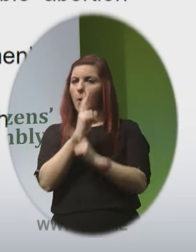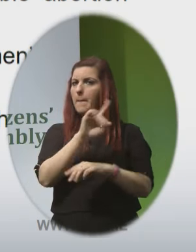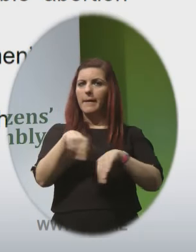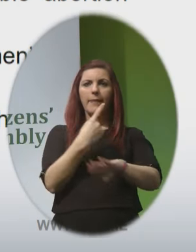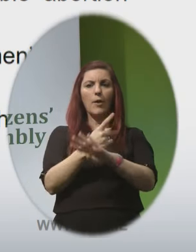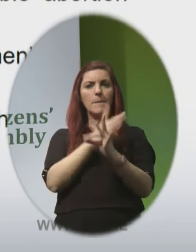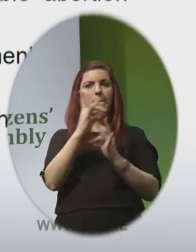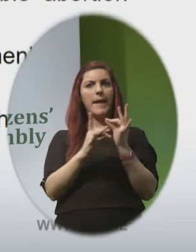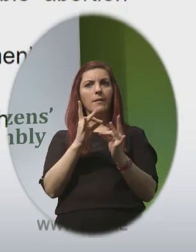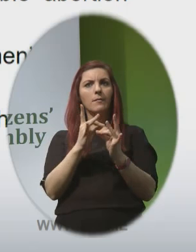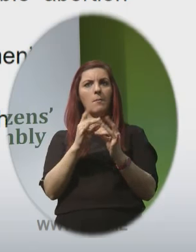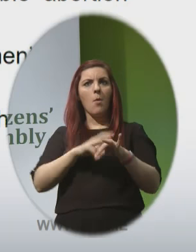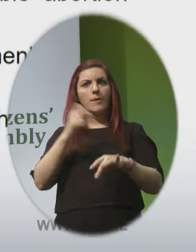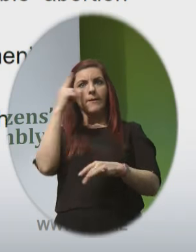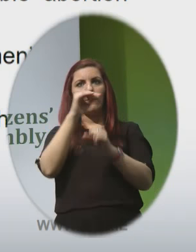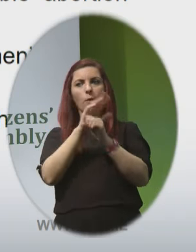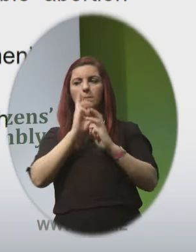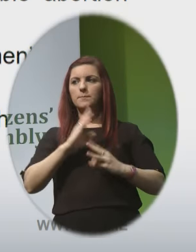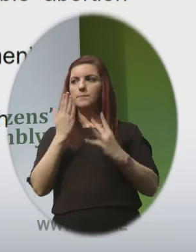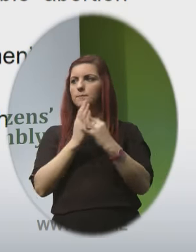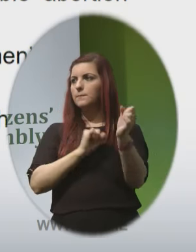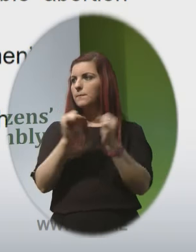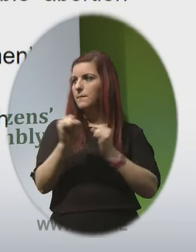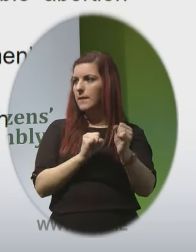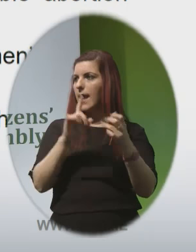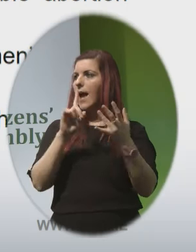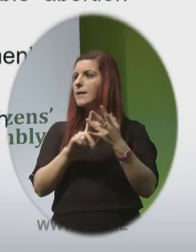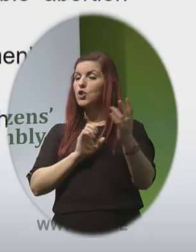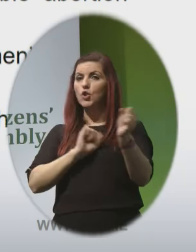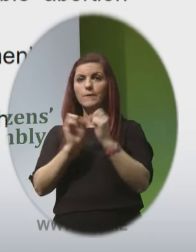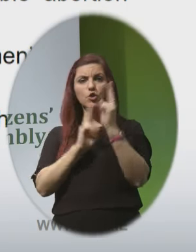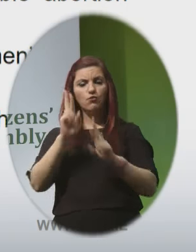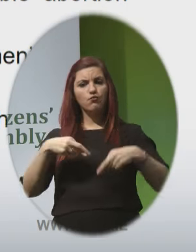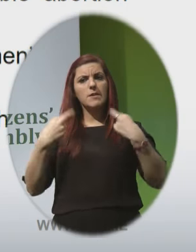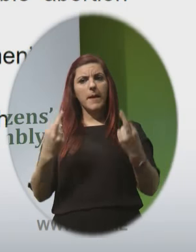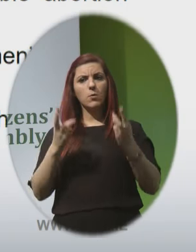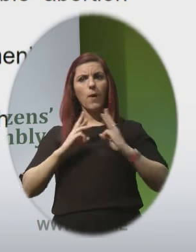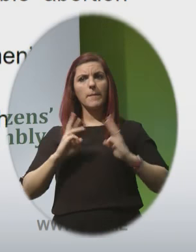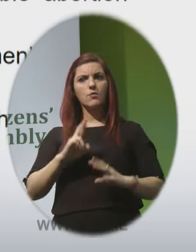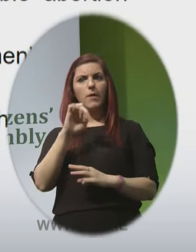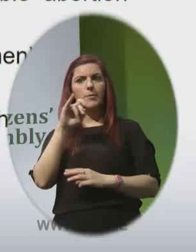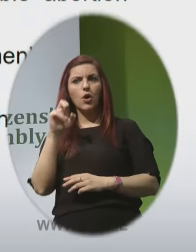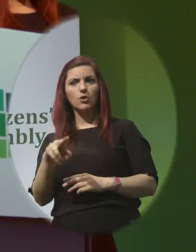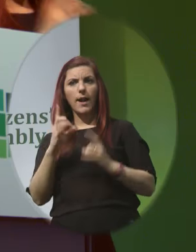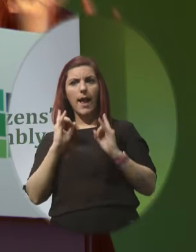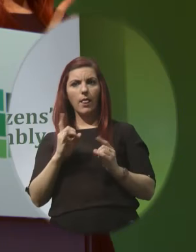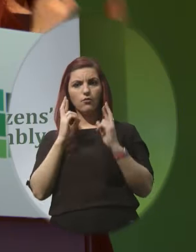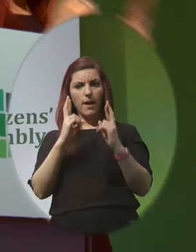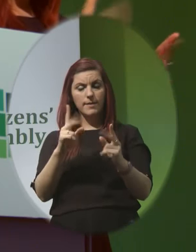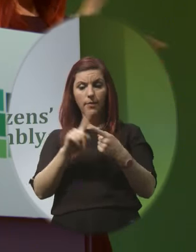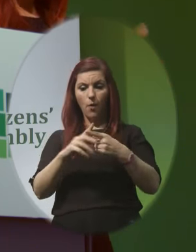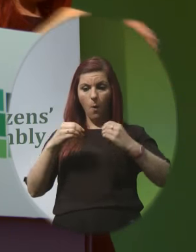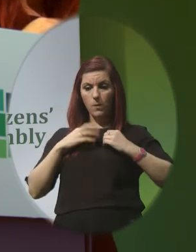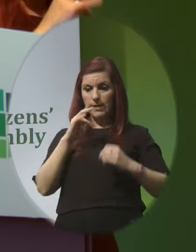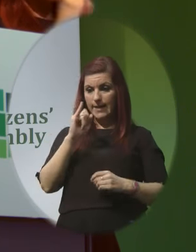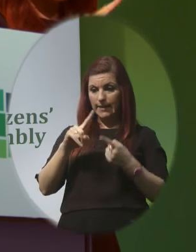difficult for women to access services and services should respect women's reproductive health rights their dignity, their autonomy and